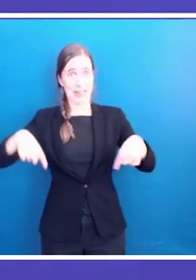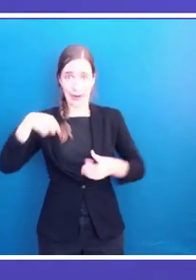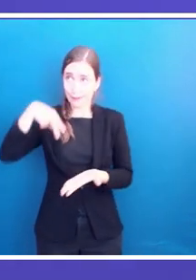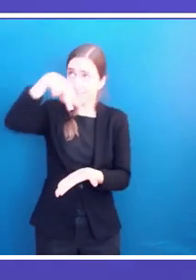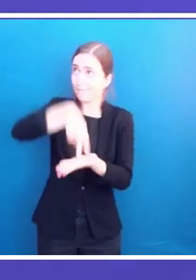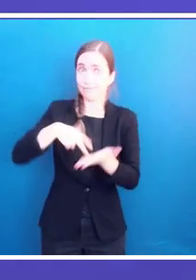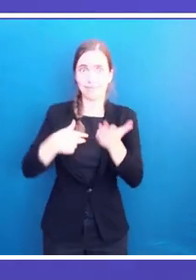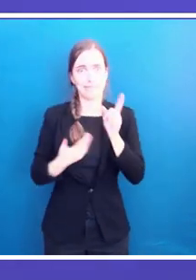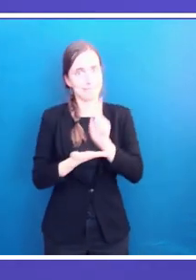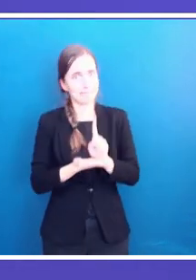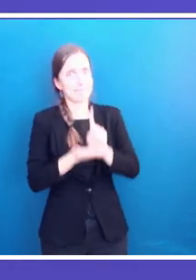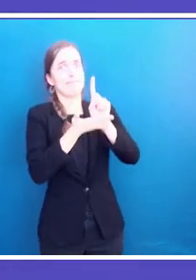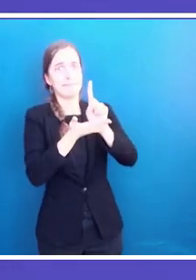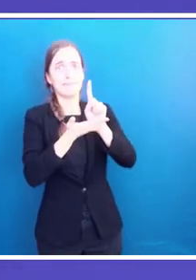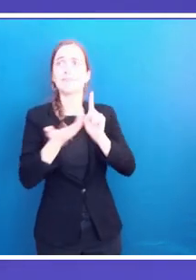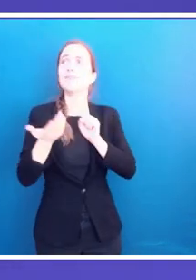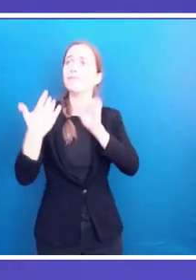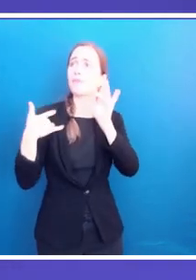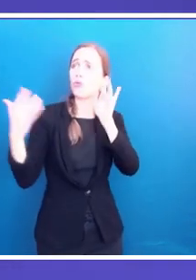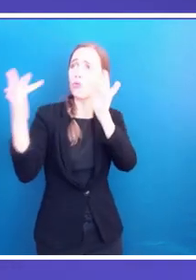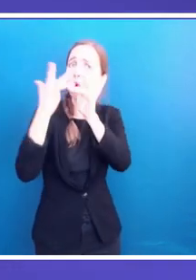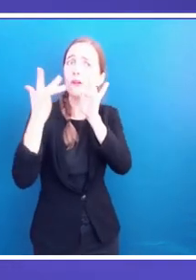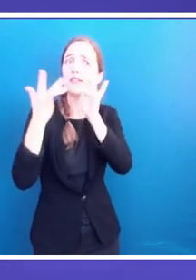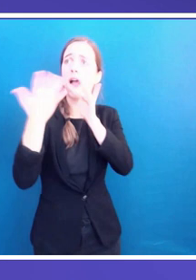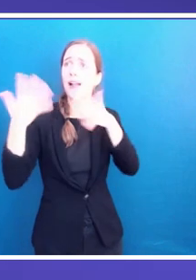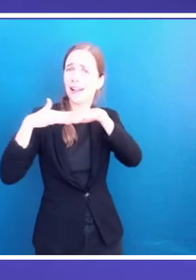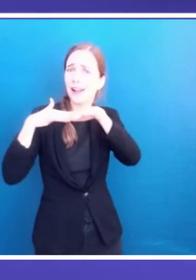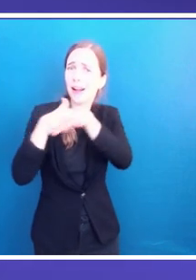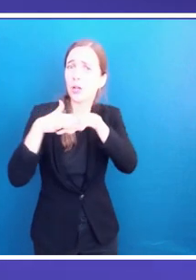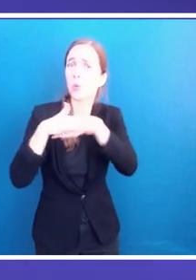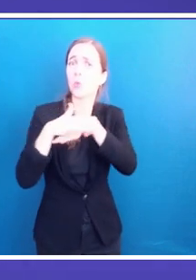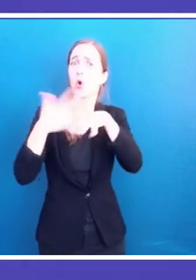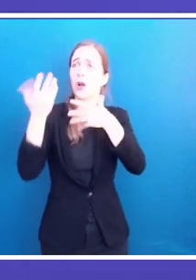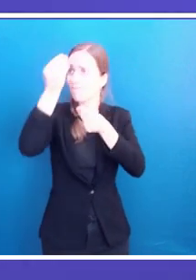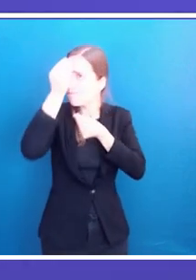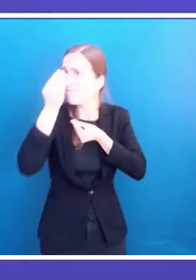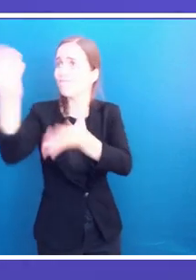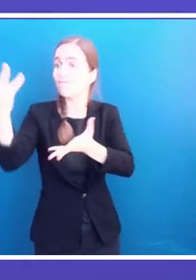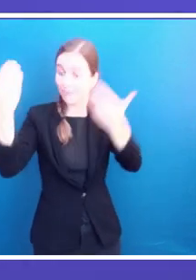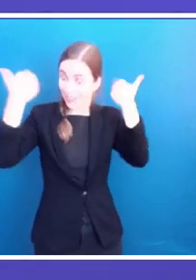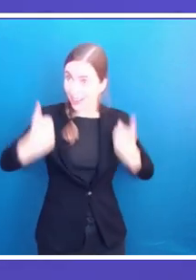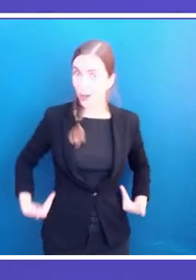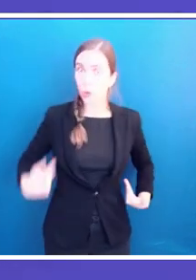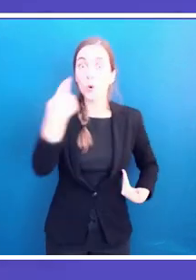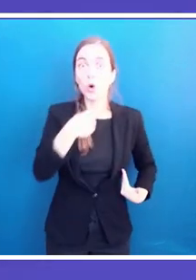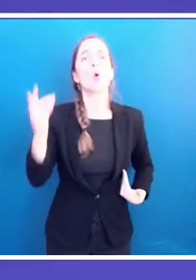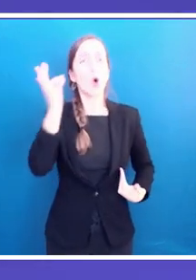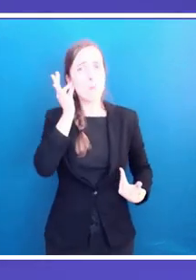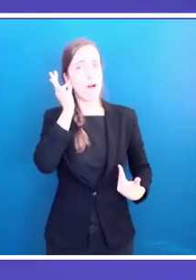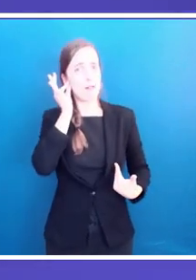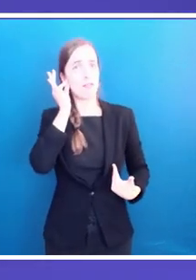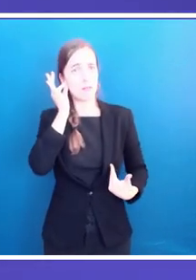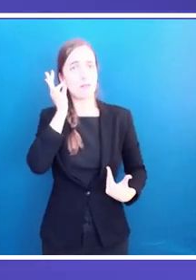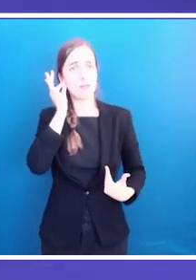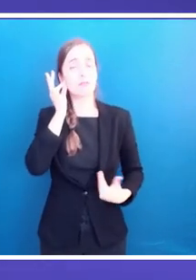South as regards the situation of women. Some challenges might be felt more accurately in the global South, such as the lack of women's